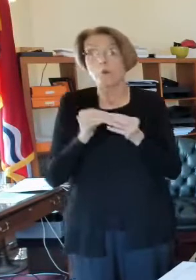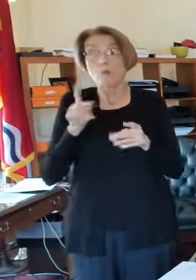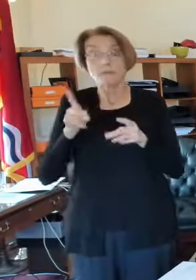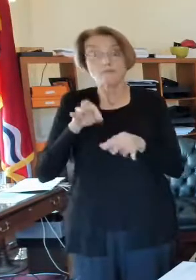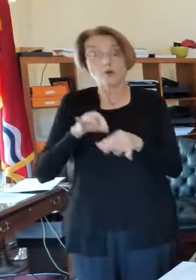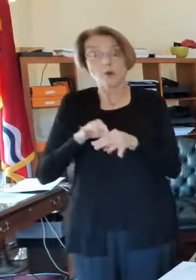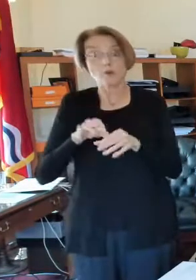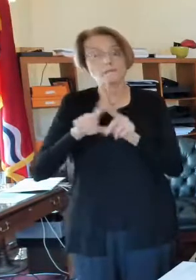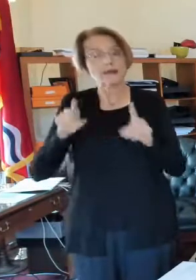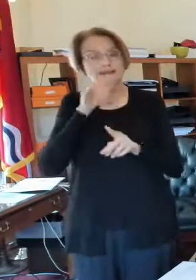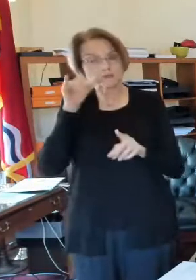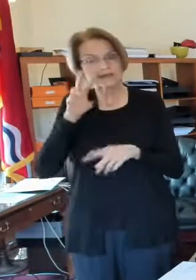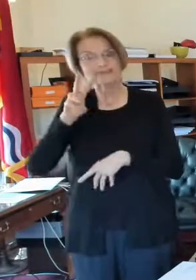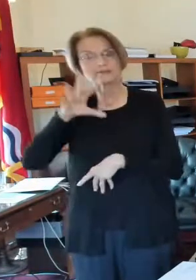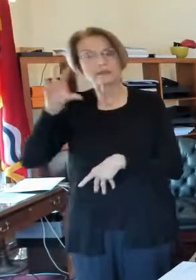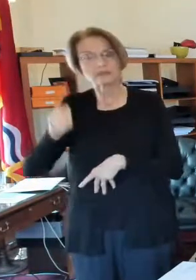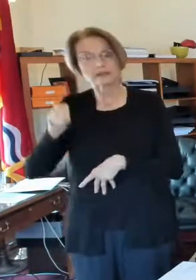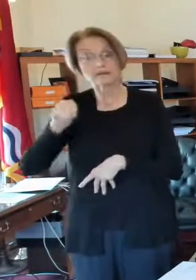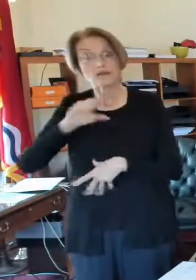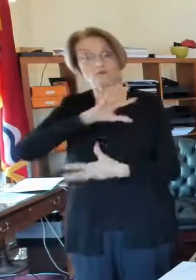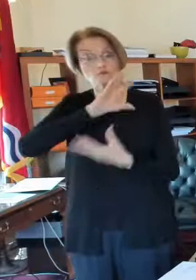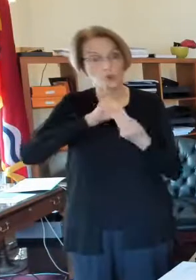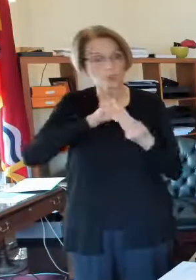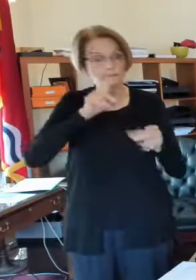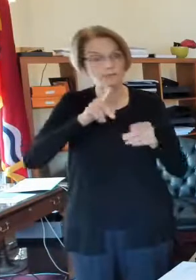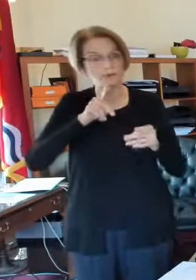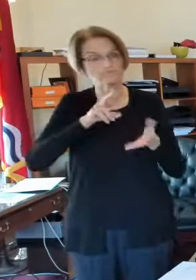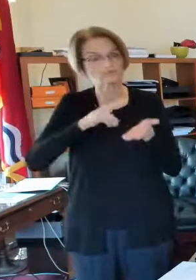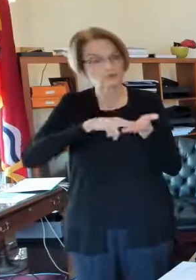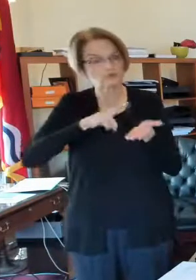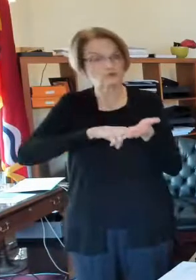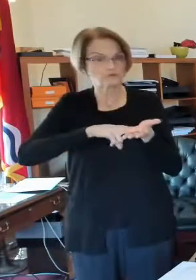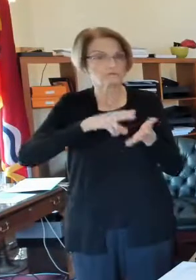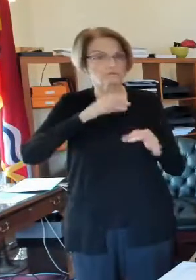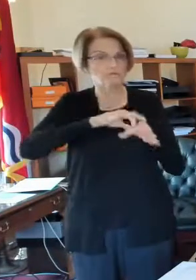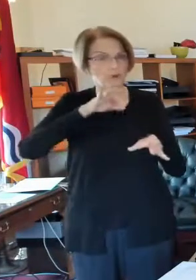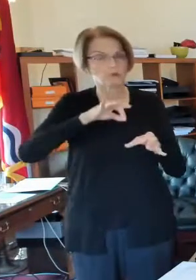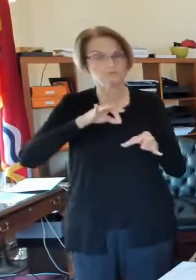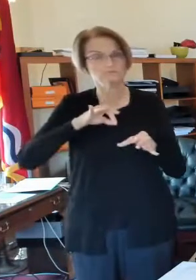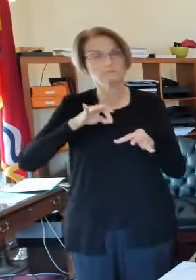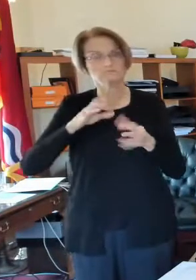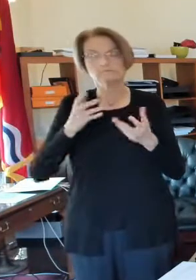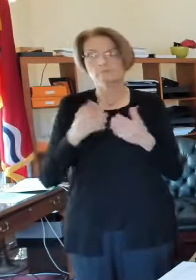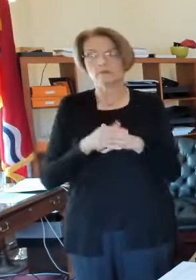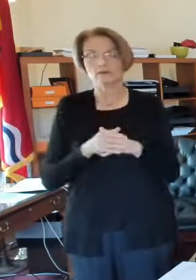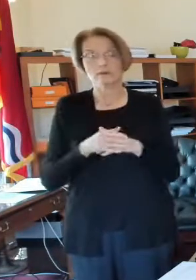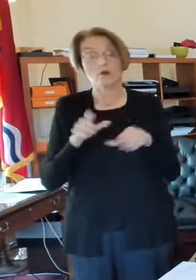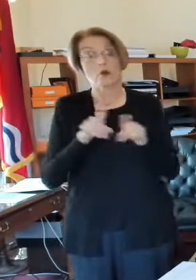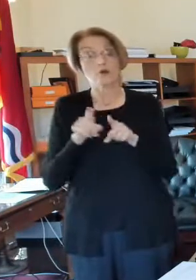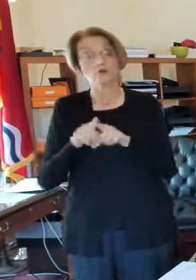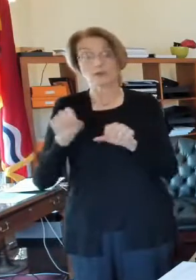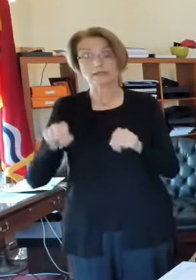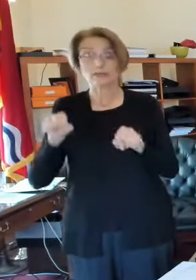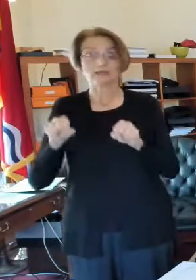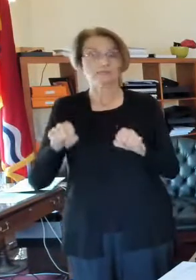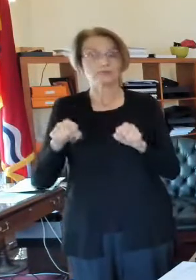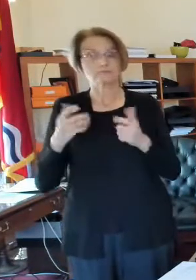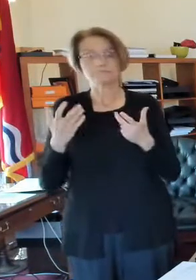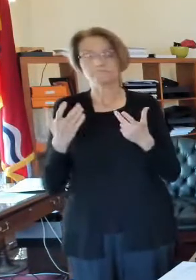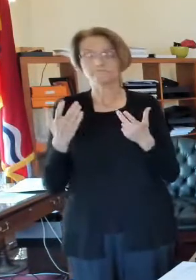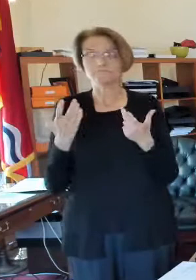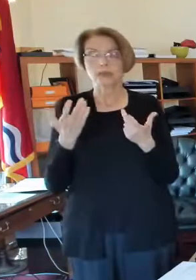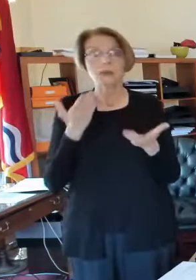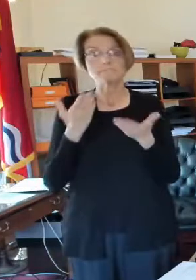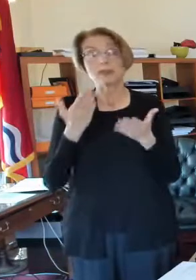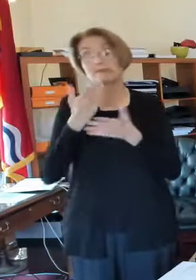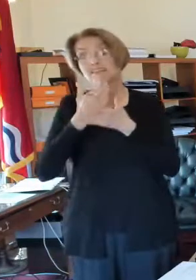yesterday of the registered voters. We also know that it's possible that a lot of those registered voters, you know, could have